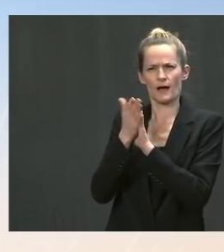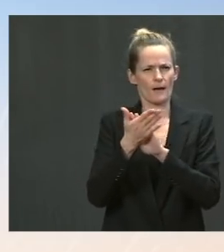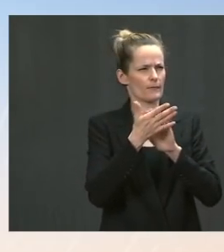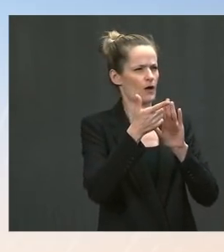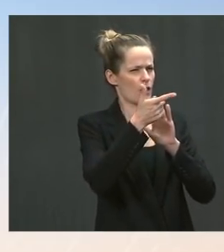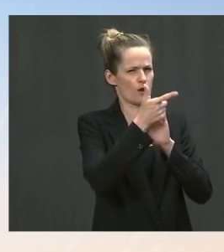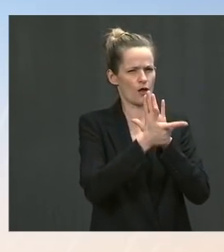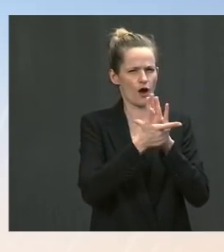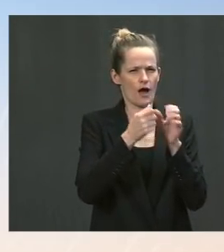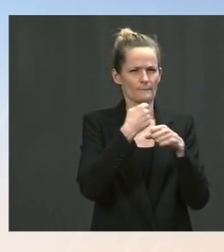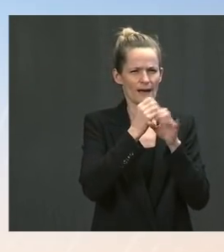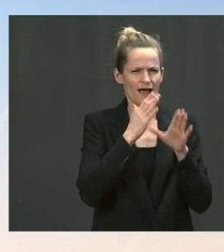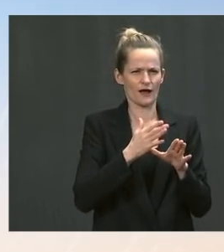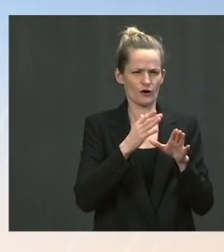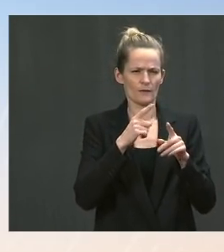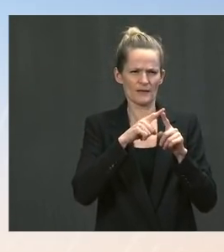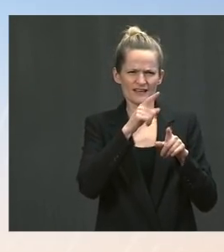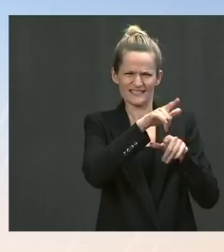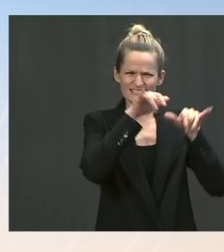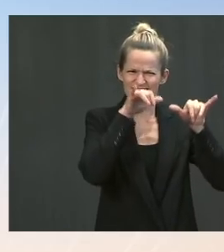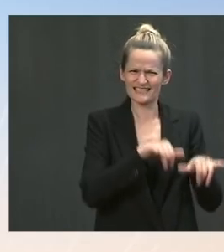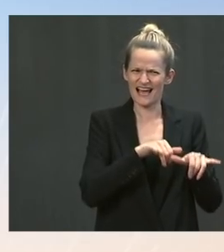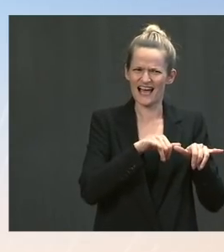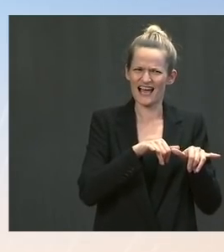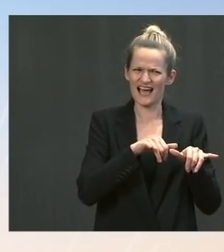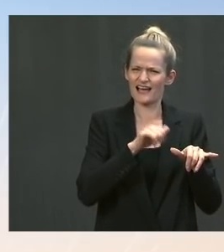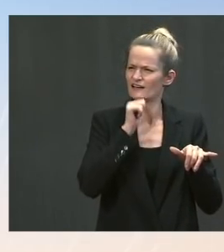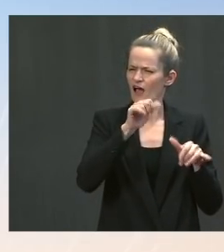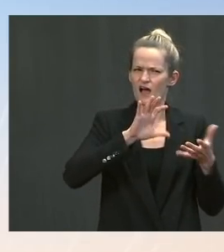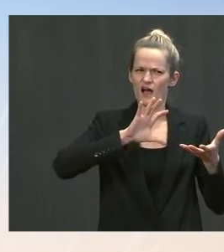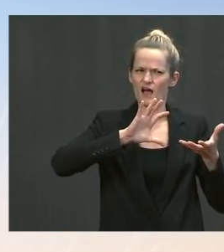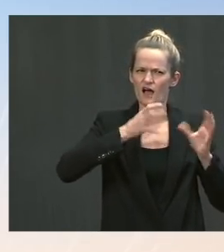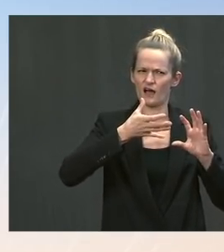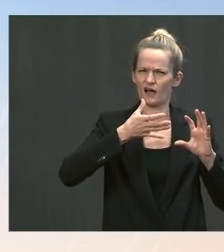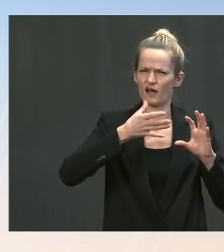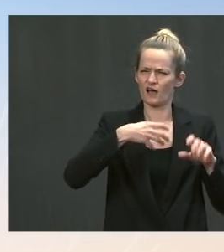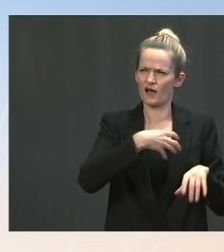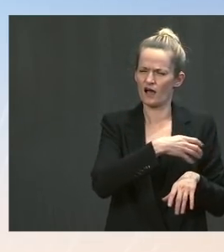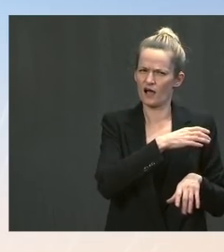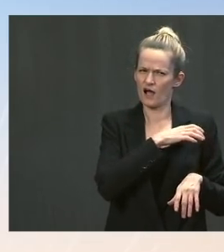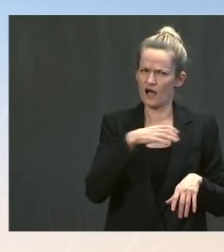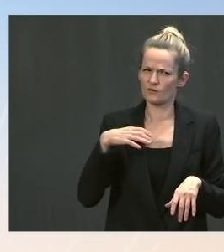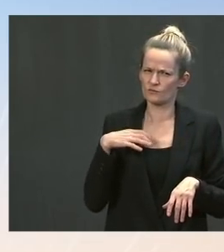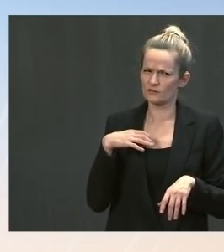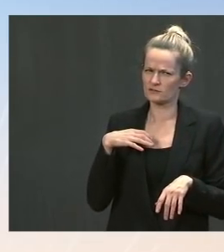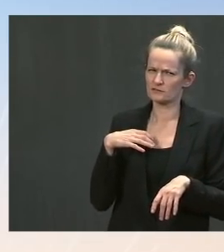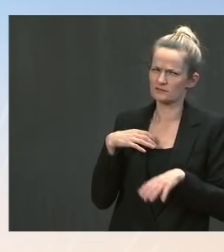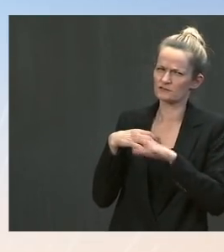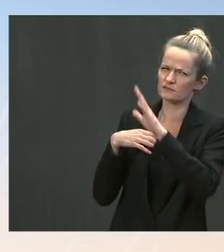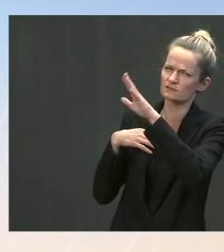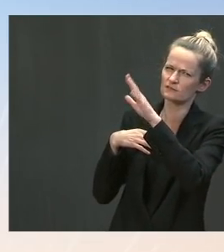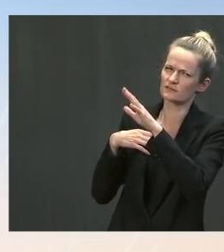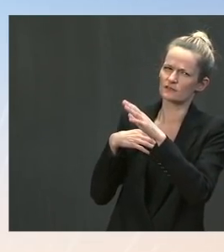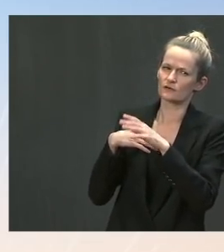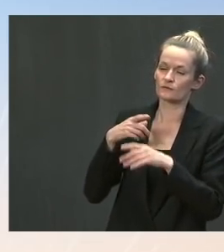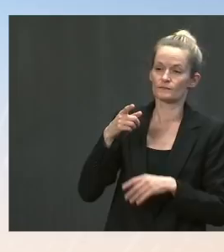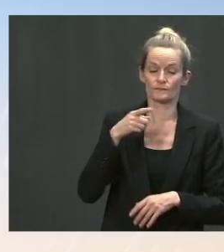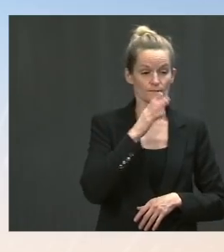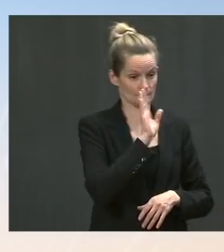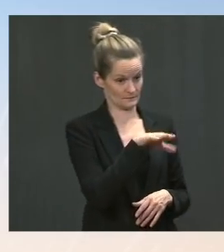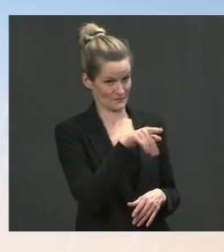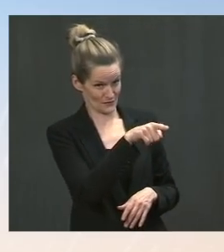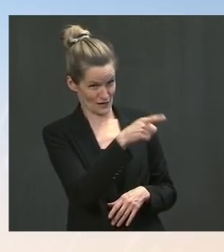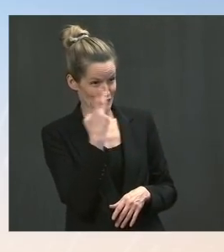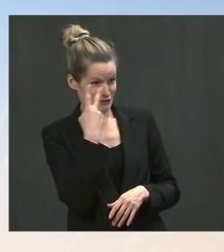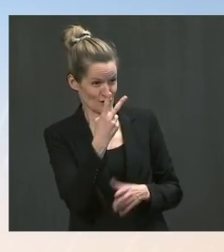battleground congressional districts in the midterm elections? Ms. Well, because the poll showed that 87 percent of battleground voters surveyed said they would